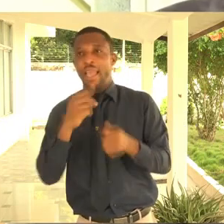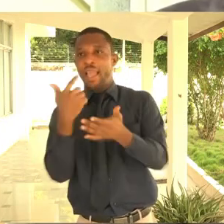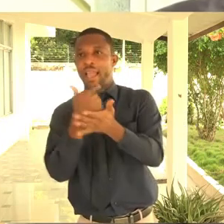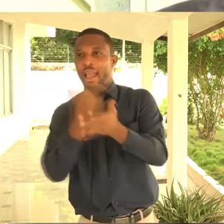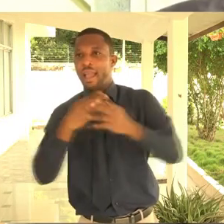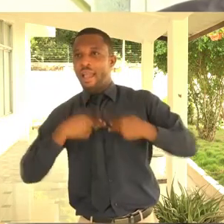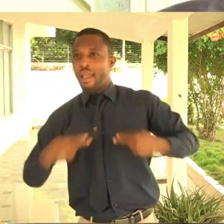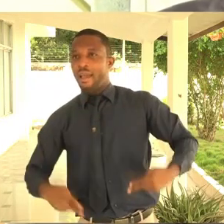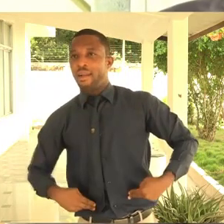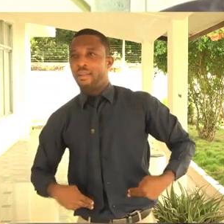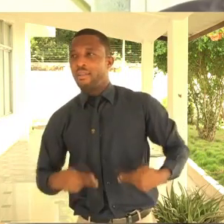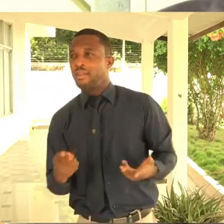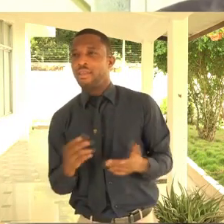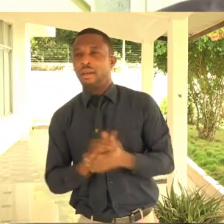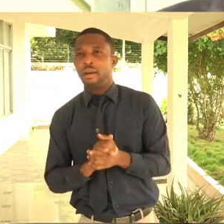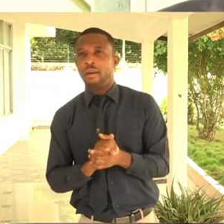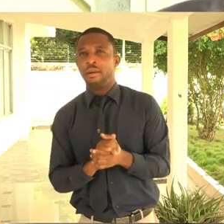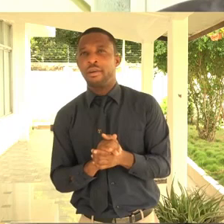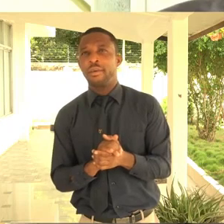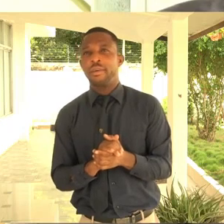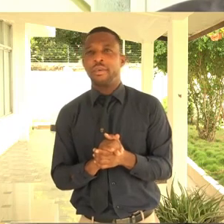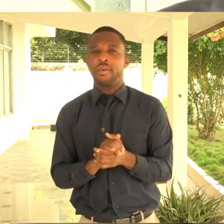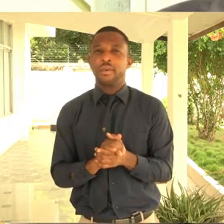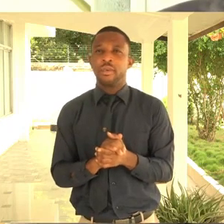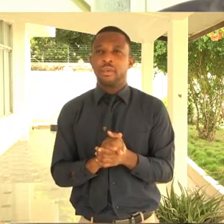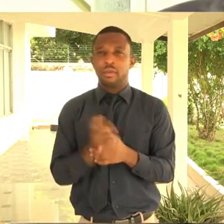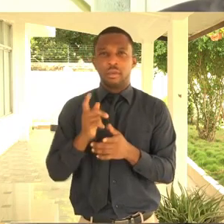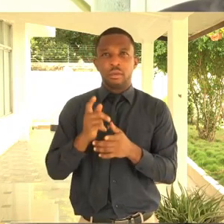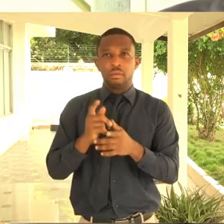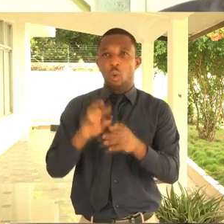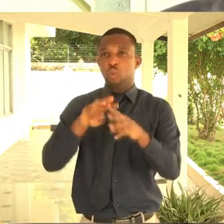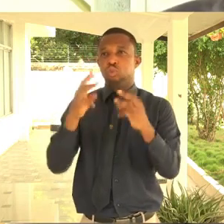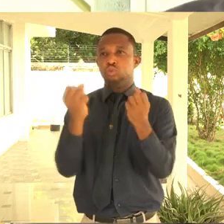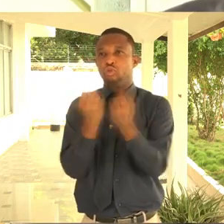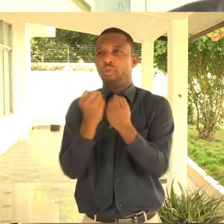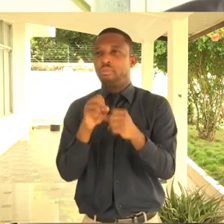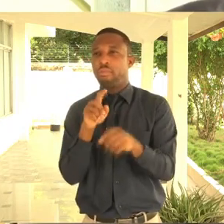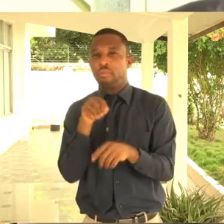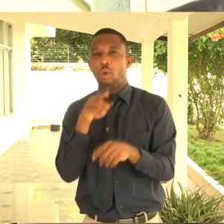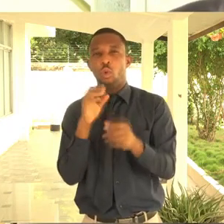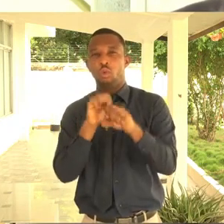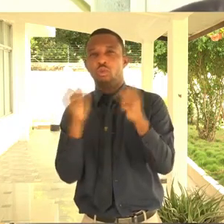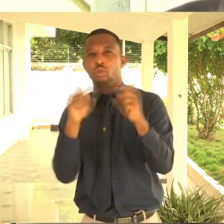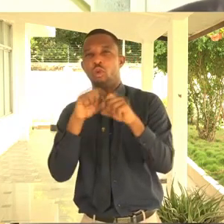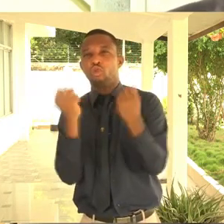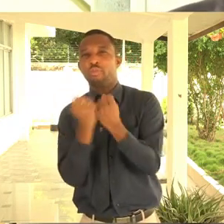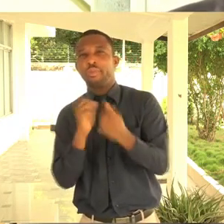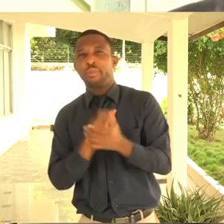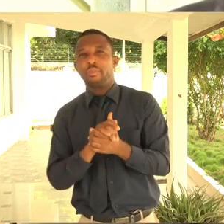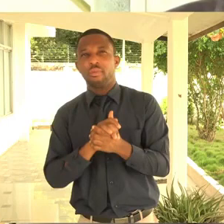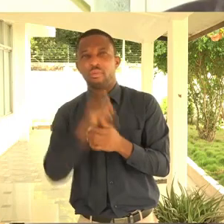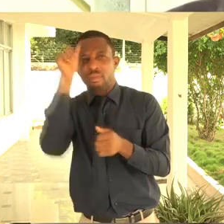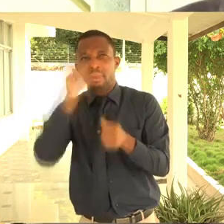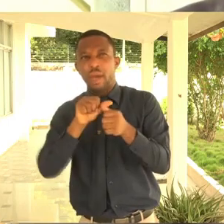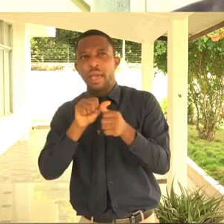the Ghana health service, um, had, uh, uh, a sort of a mini workshop for,